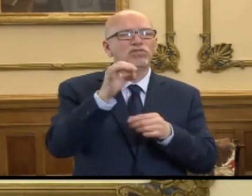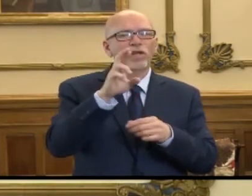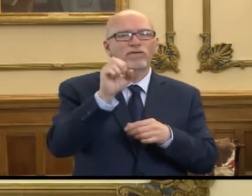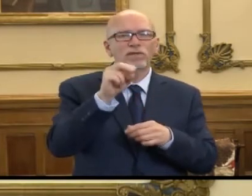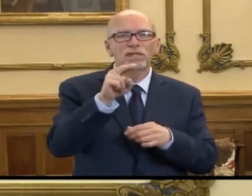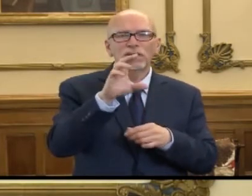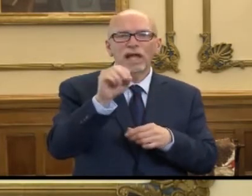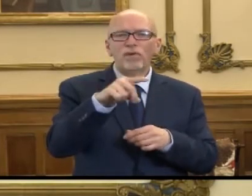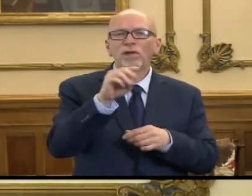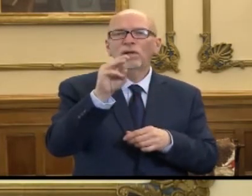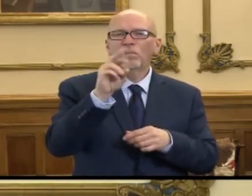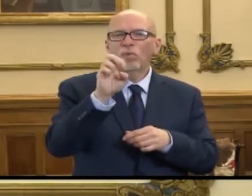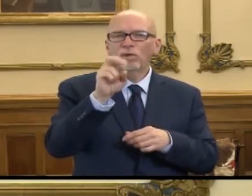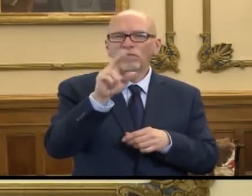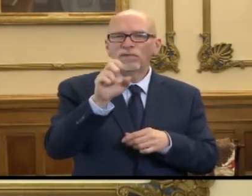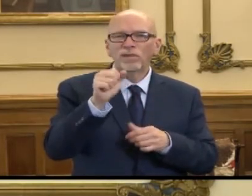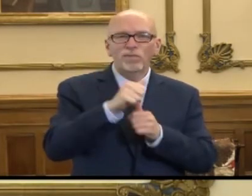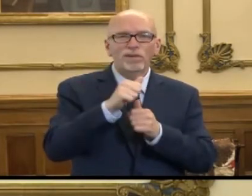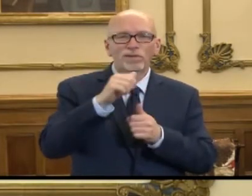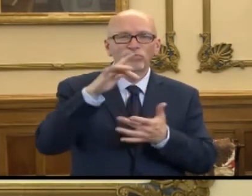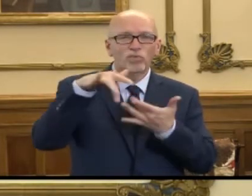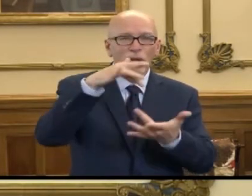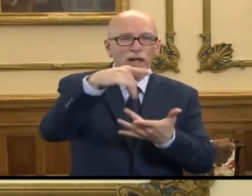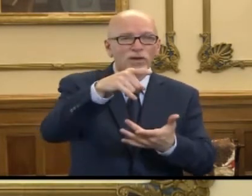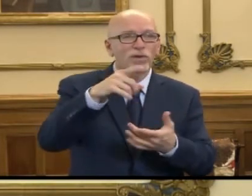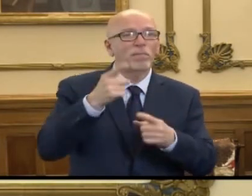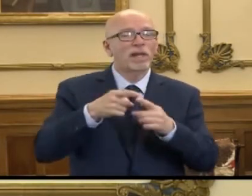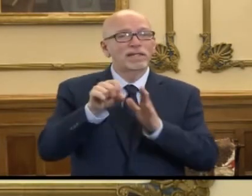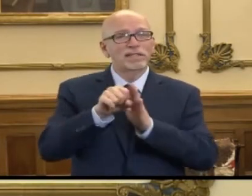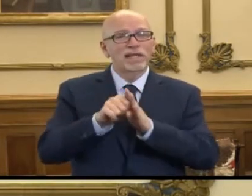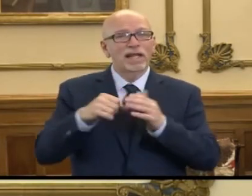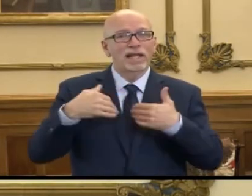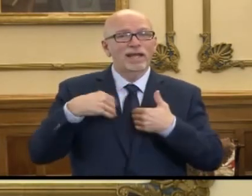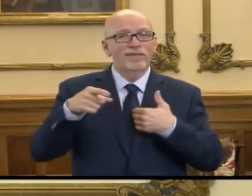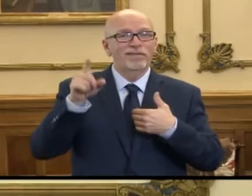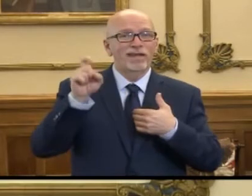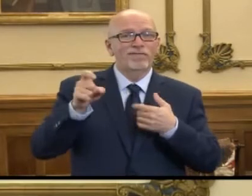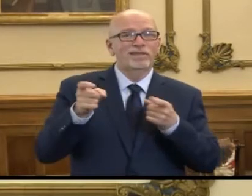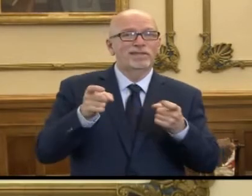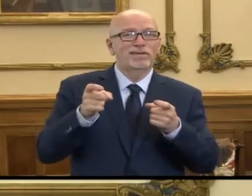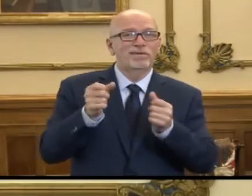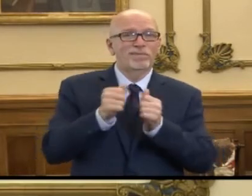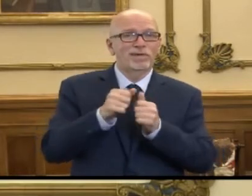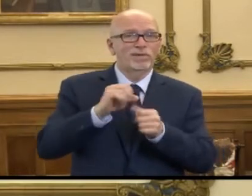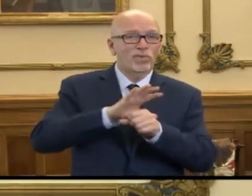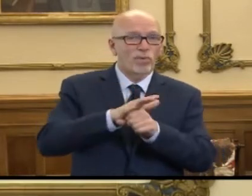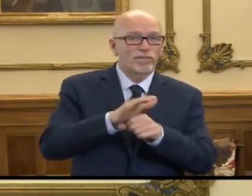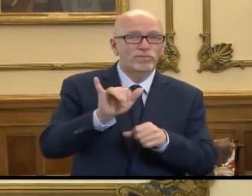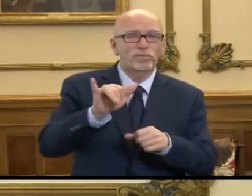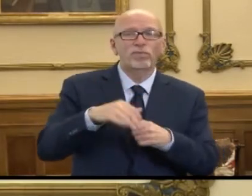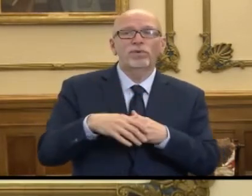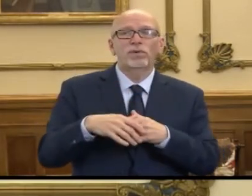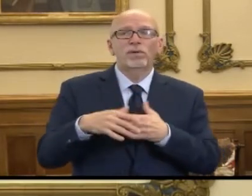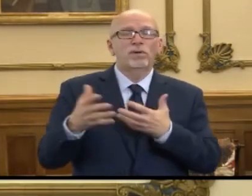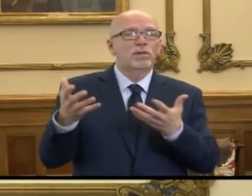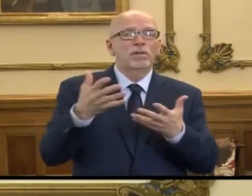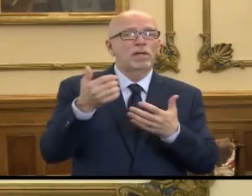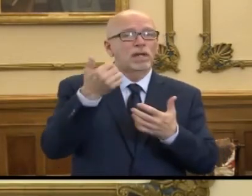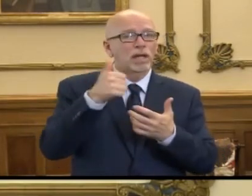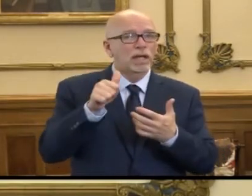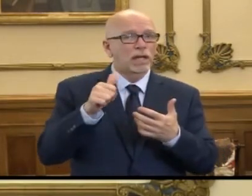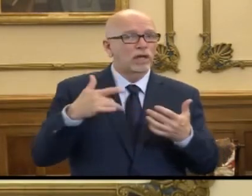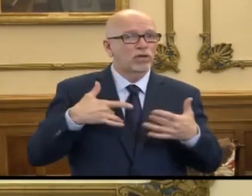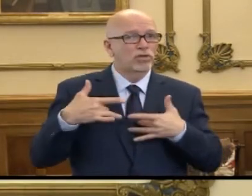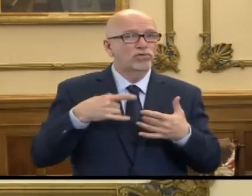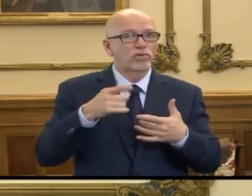Mooresville with the recent tornadoes and also the state having to simultaneously deal with COVID-19, any more concern